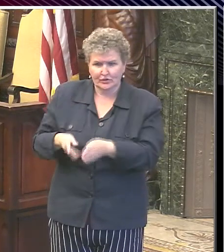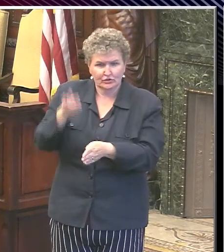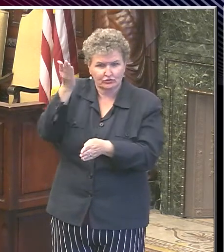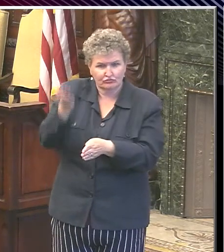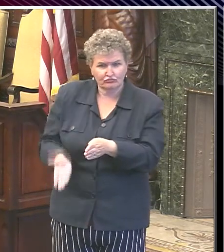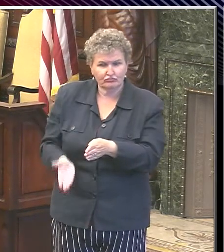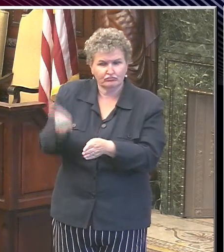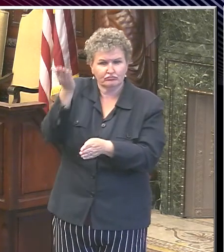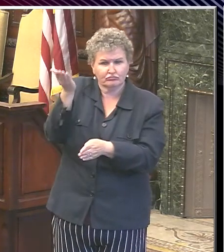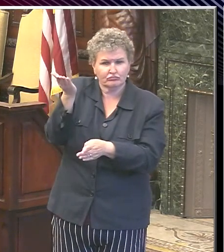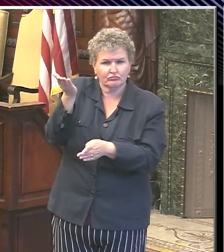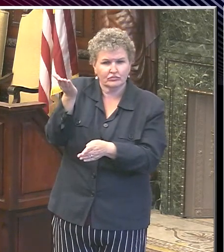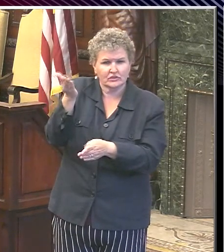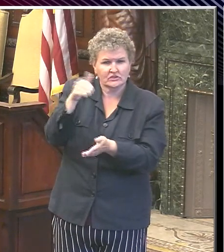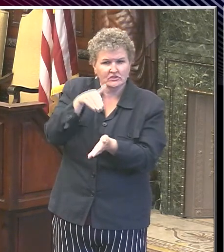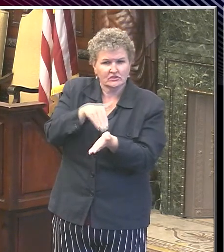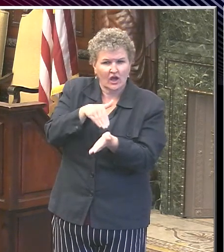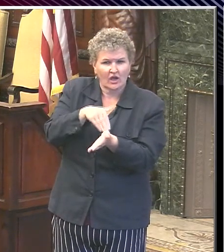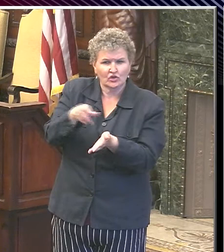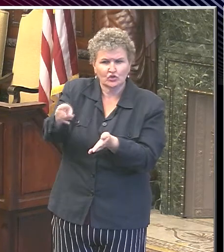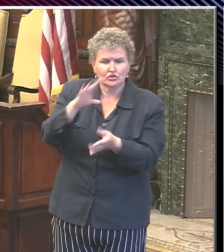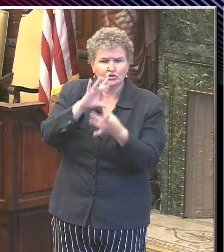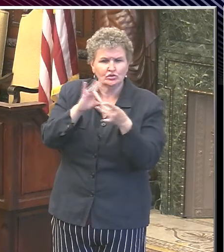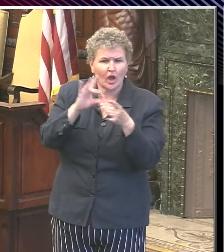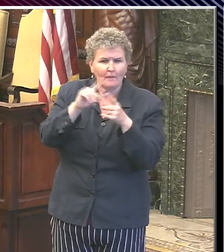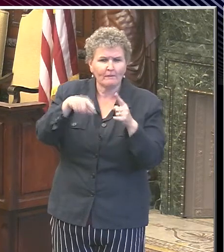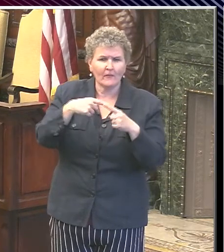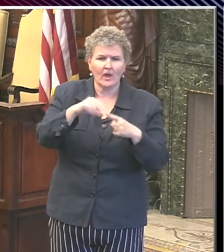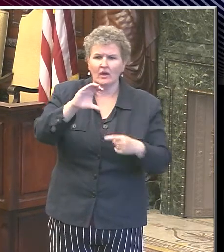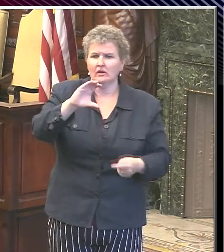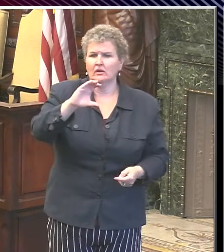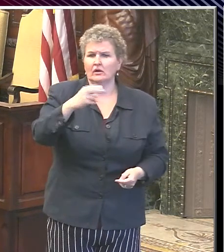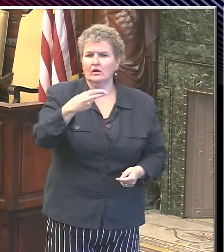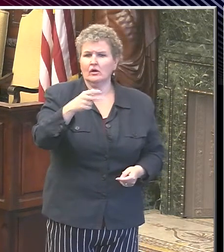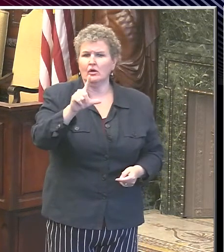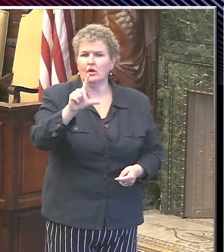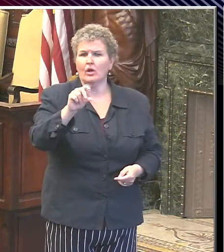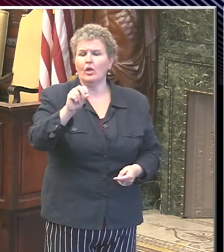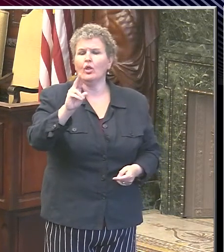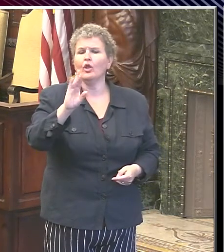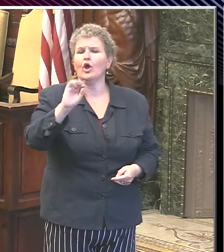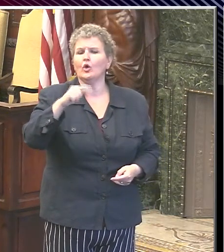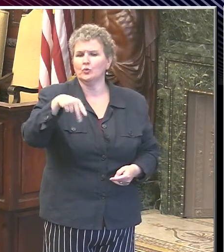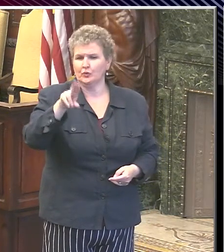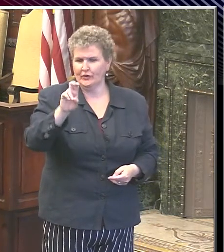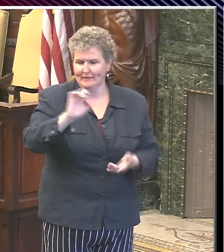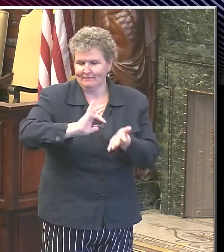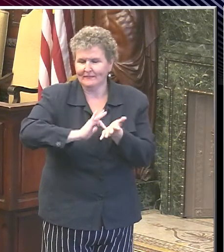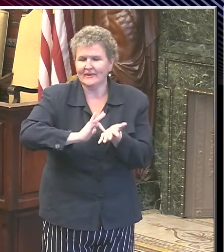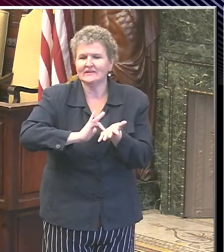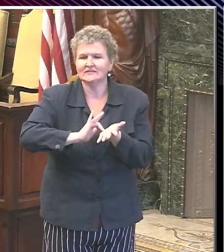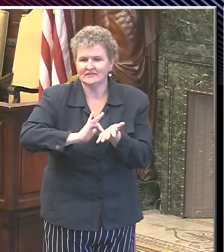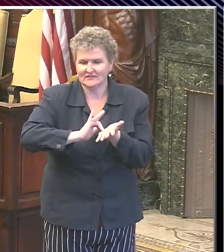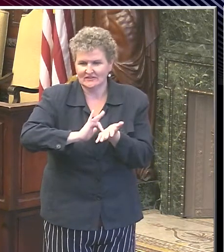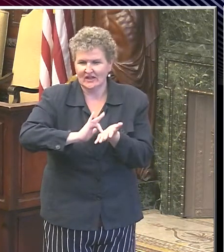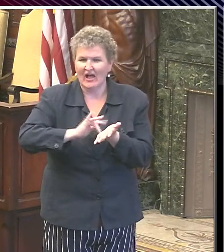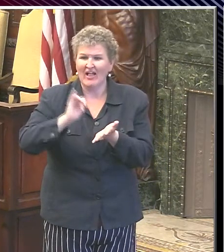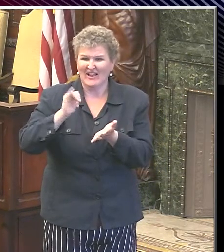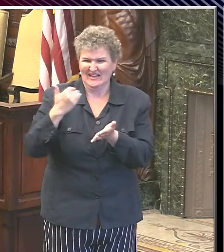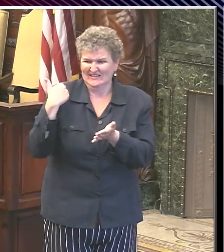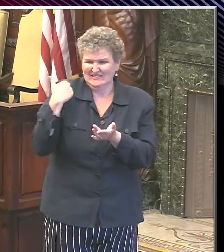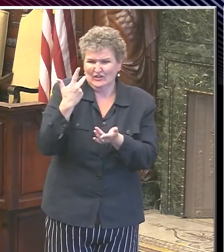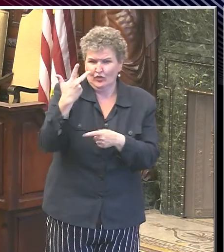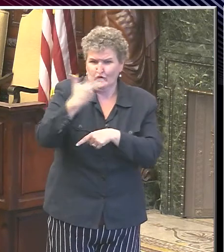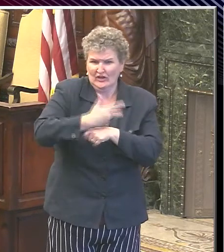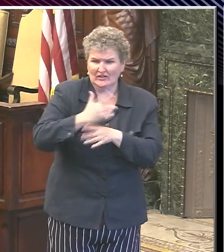to be a doctor talk about hydroxychloroquine. And because of that conversation, the last three or four days online, there's been a lot